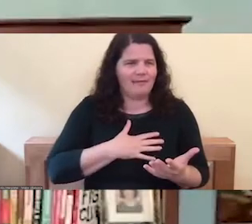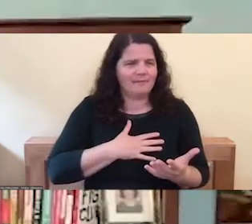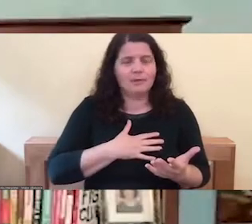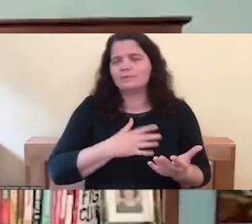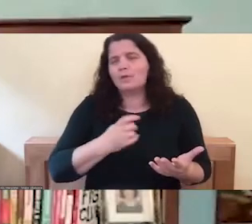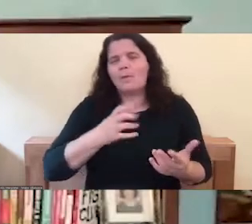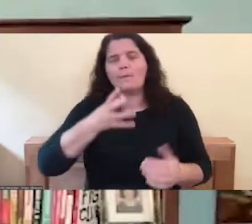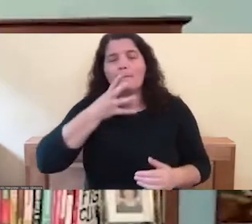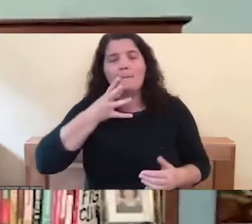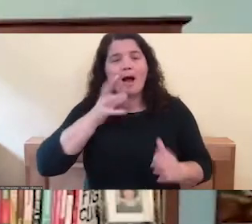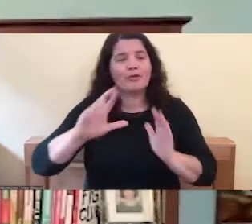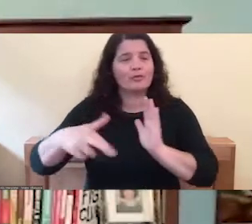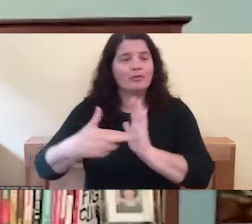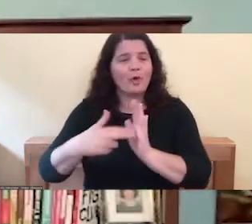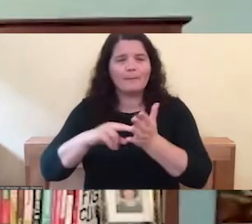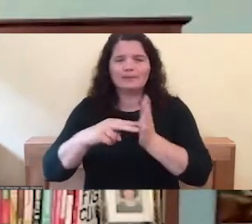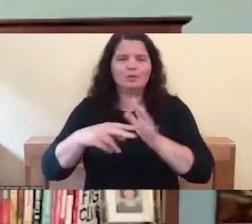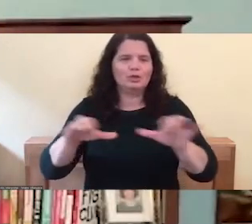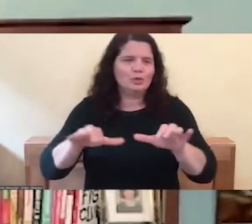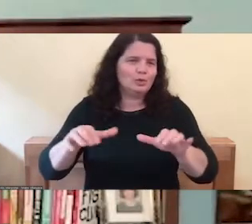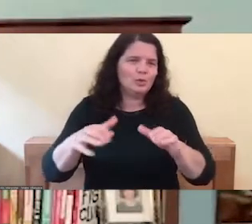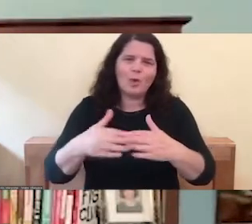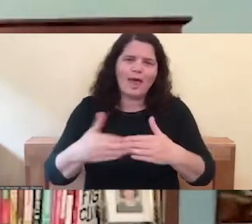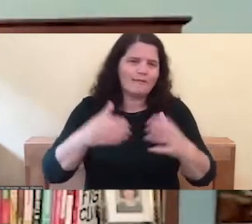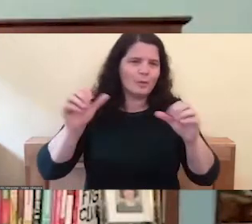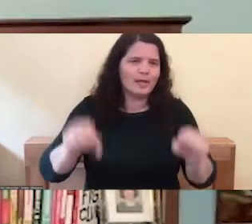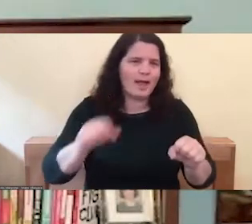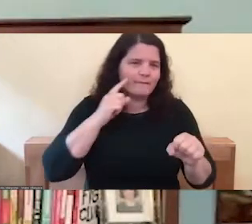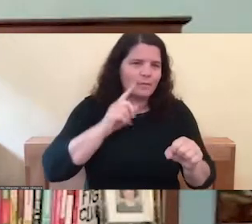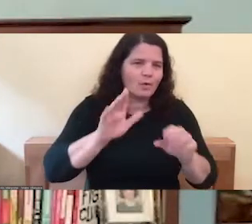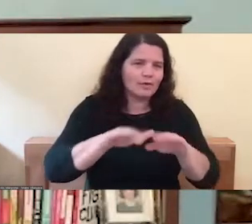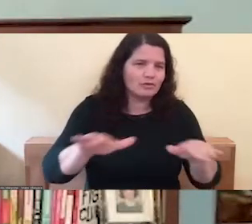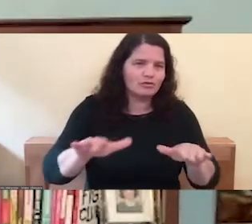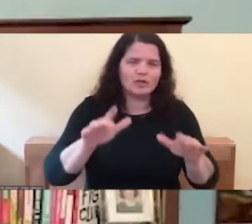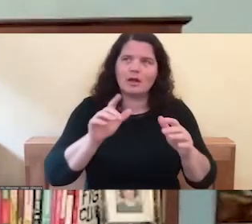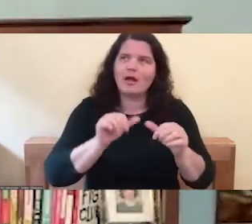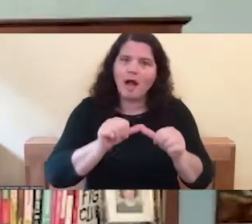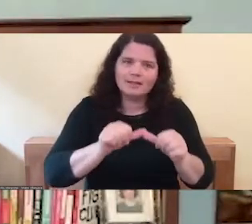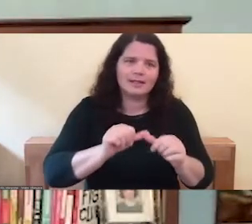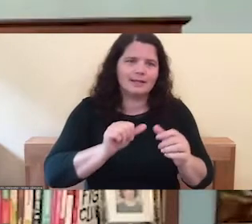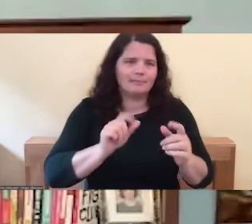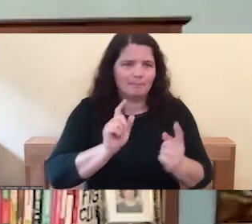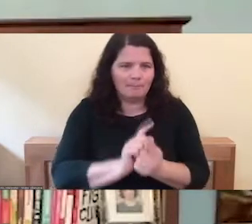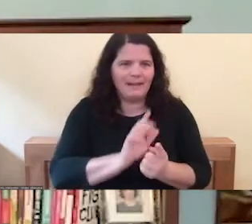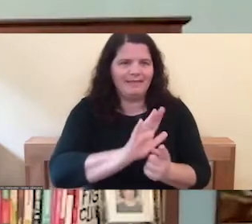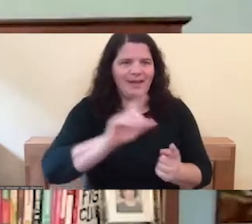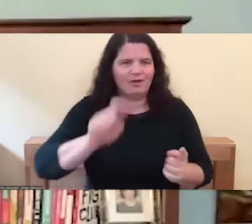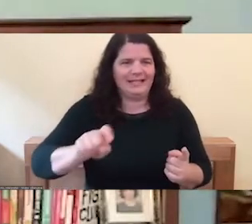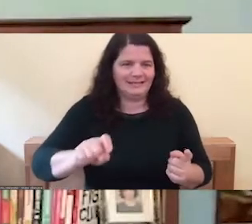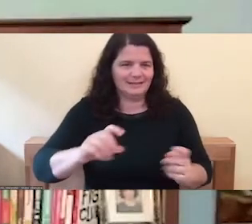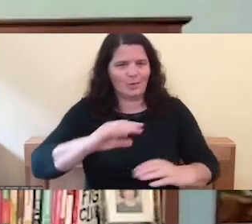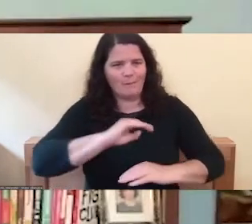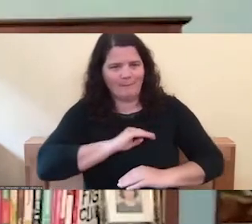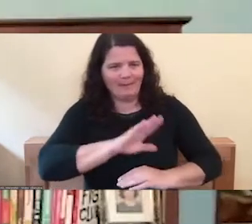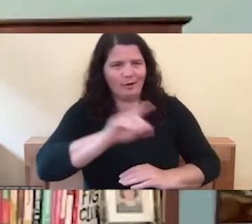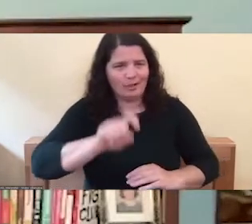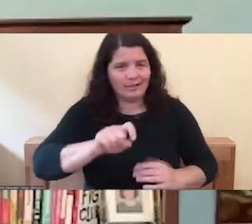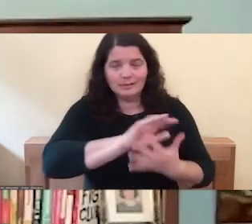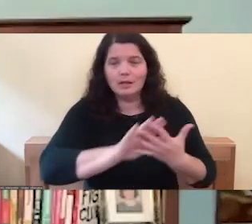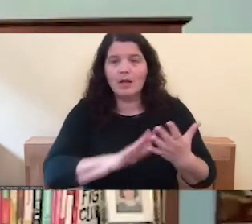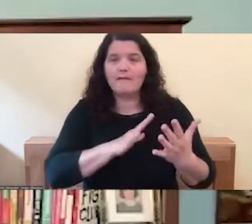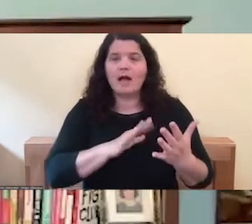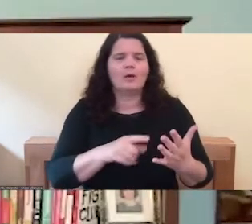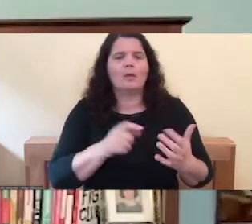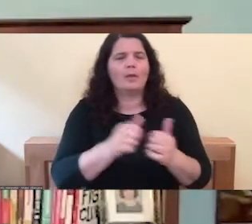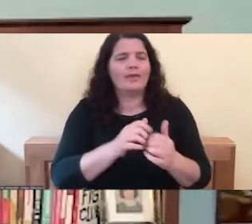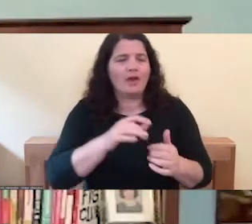can for our kids, meeting their needs, constantly meeting their needs. What do you need? And again, especially with our kids, we've, we've learned to do that really well